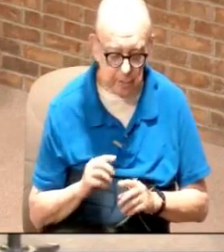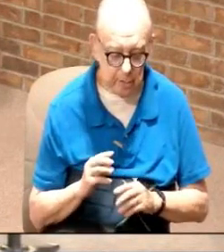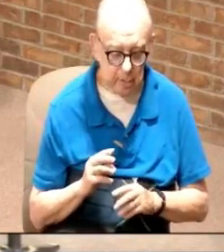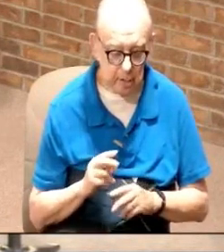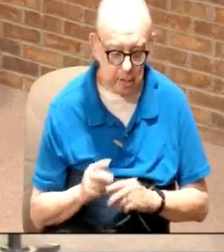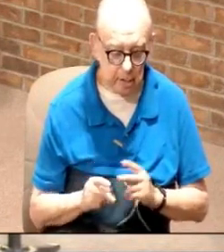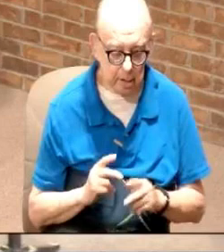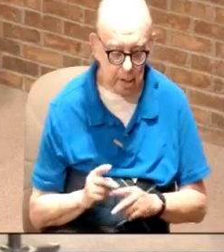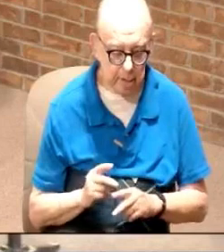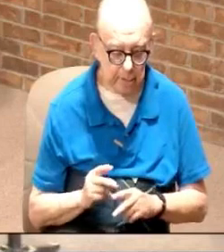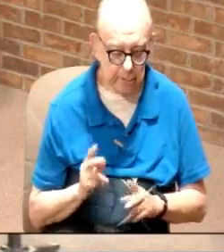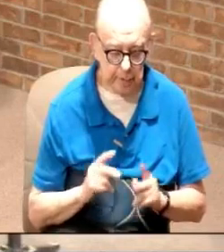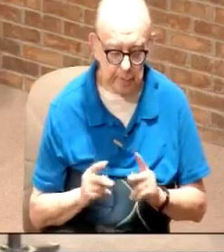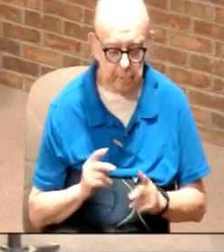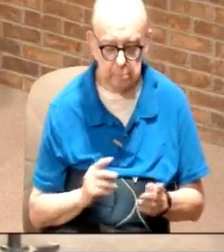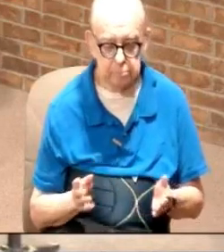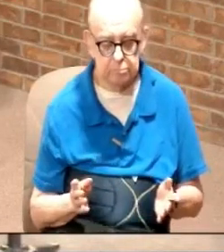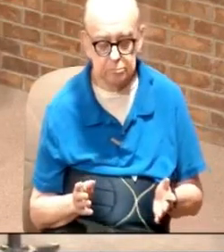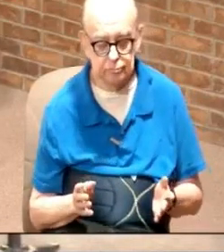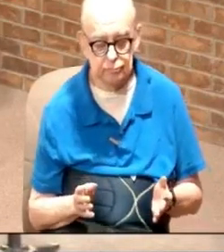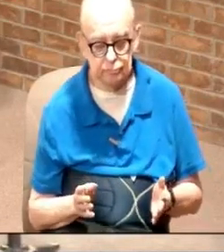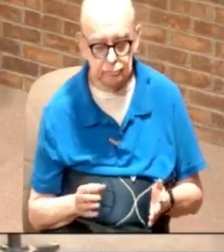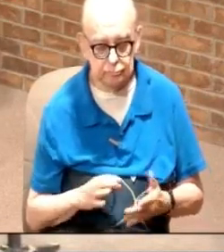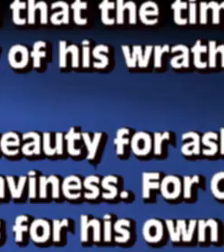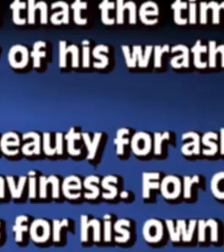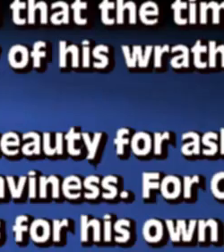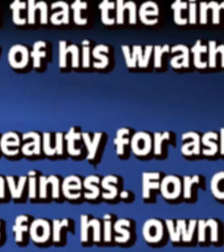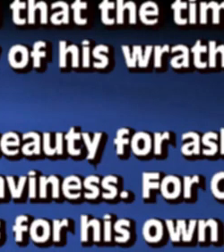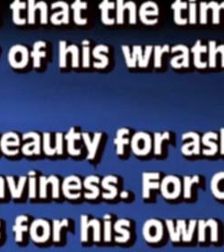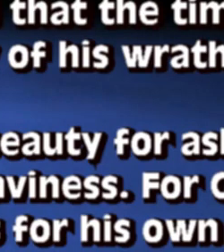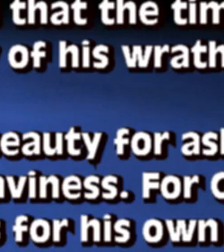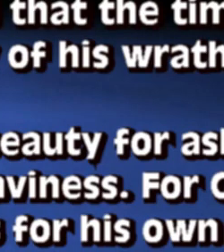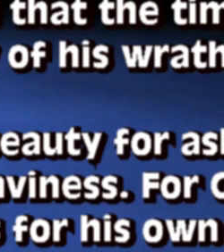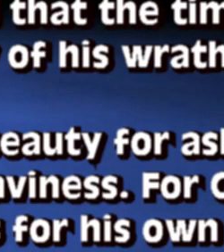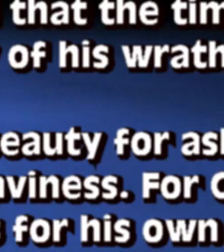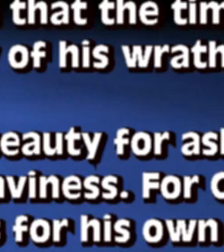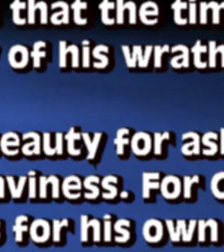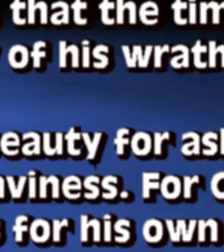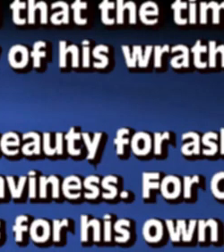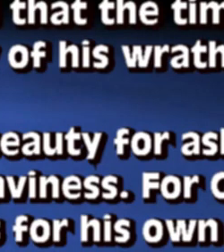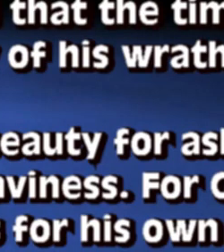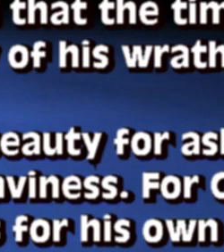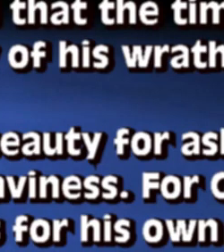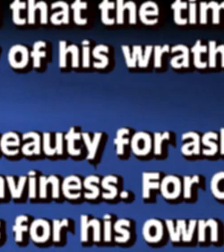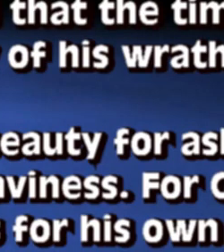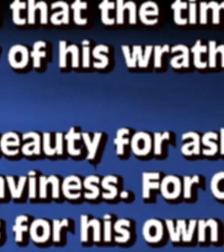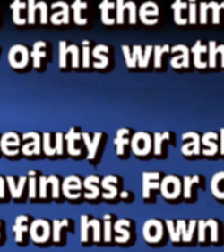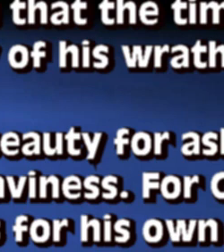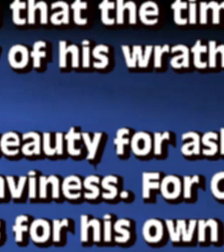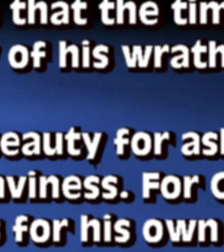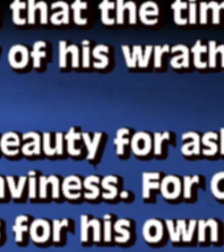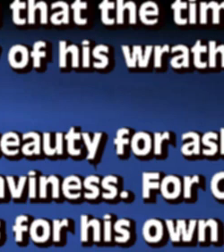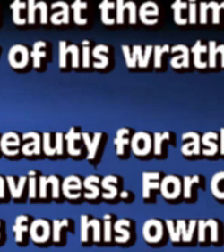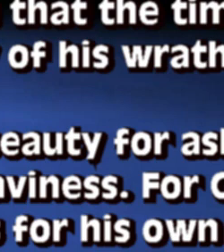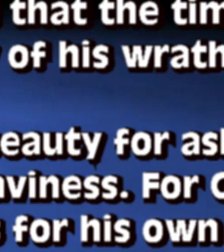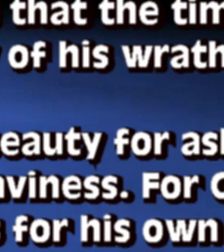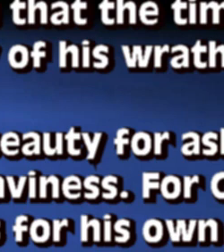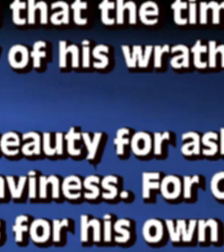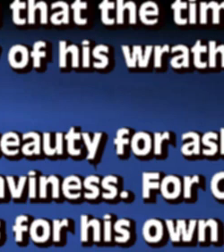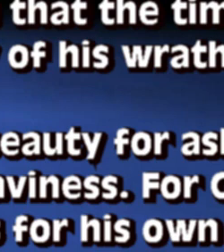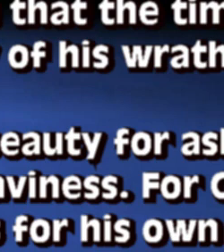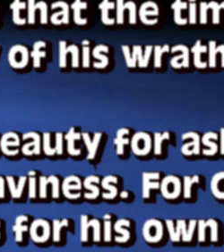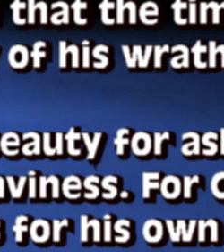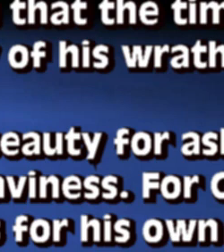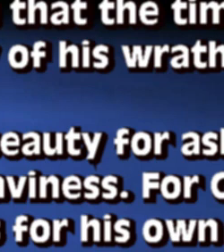that are in pain and everything and he says the spirit of the Lord is upon me he says to bring good news to the suffering